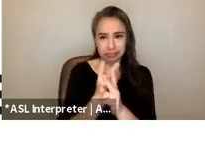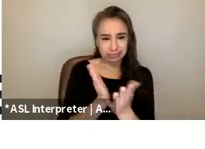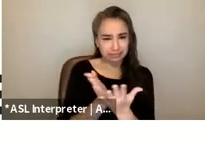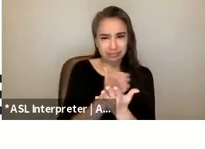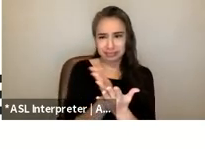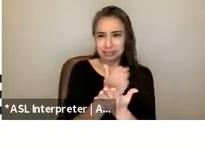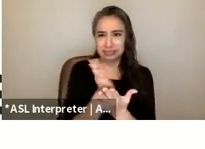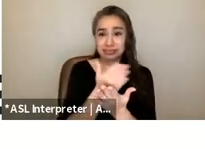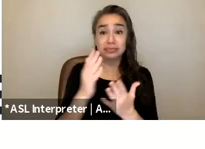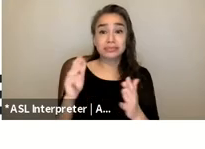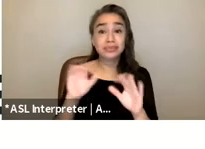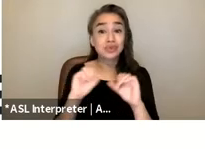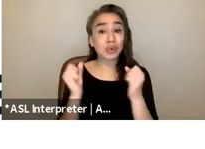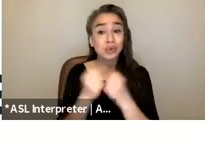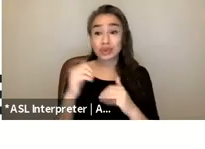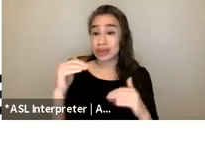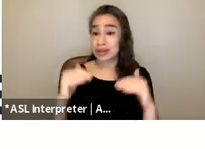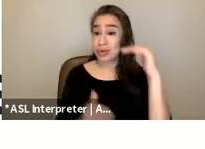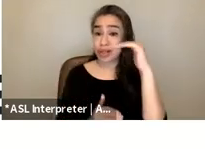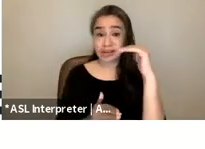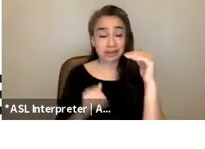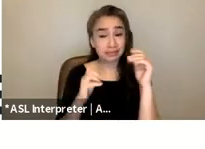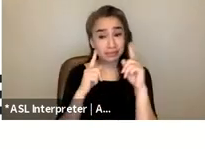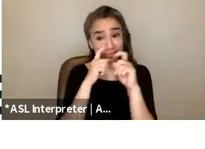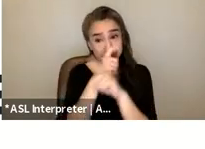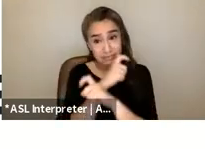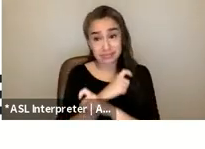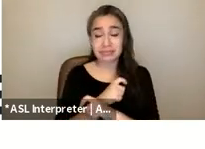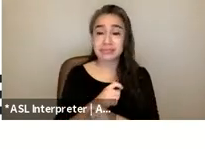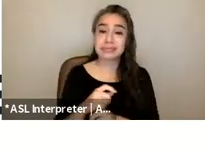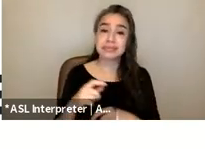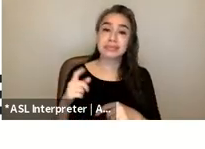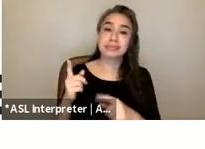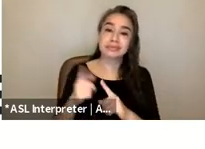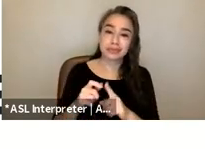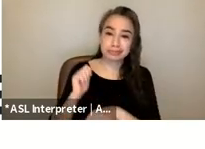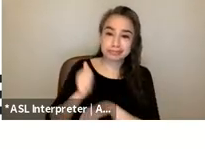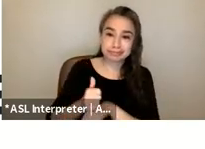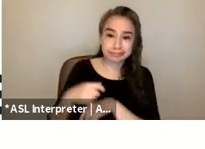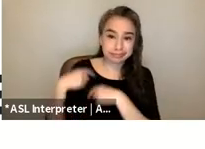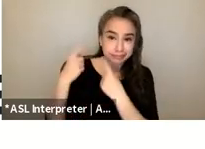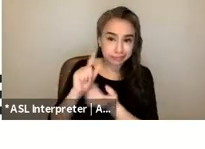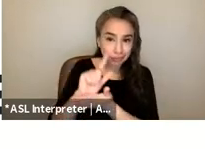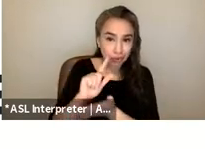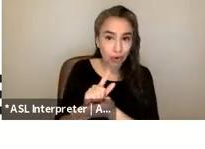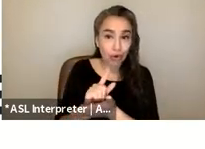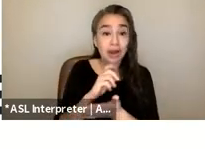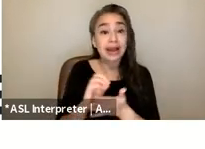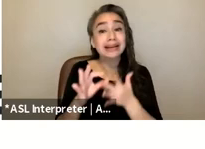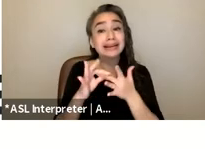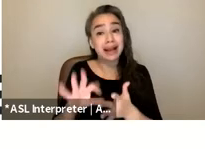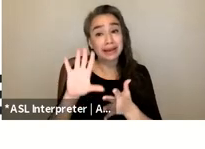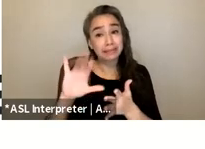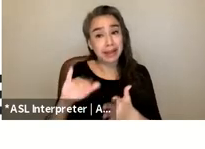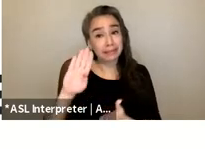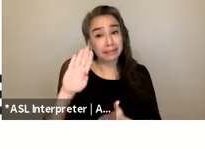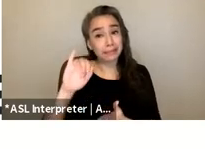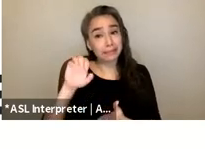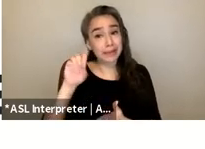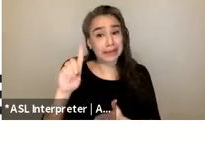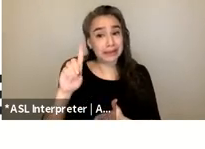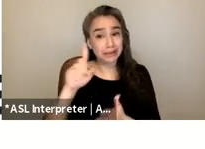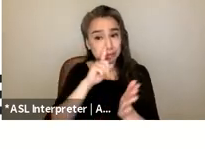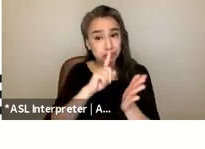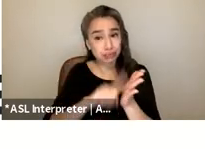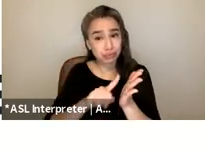stemming from long-standing policies and laws often guided by biased research from this country's